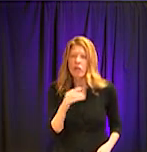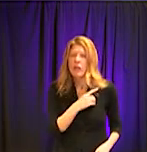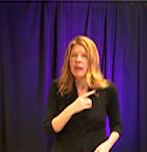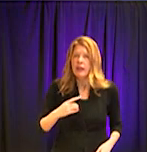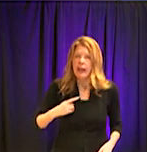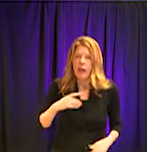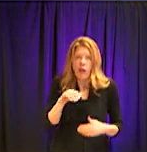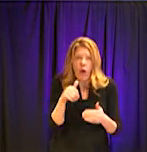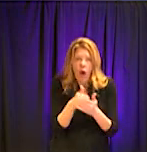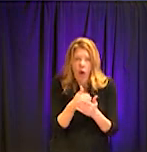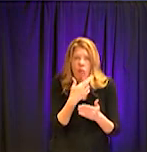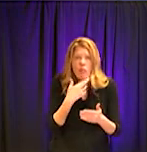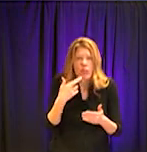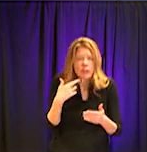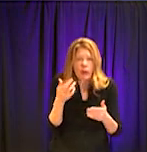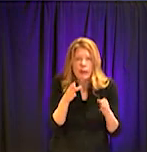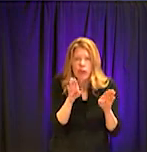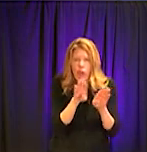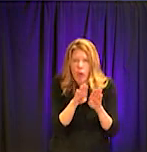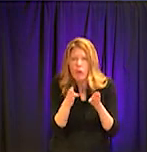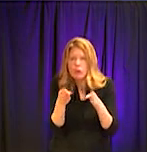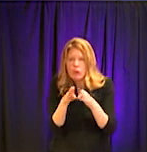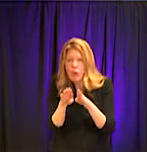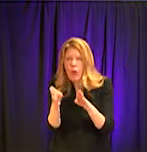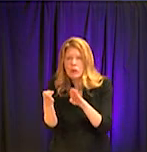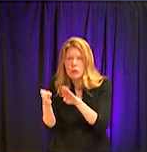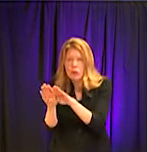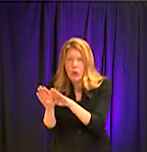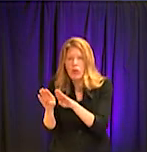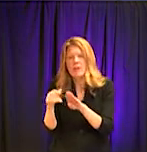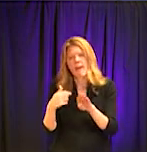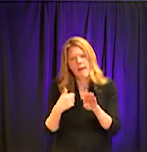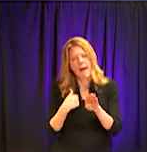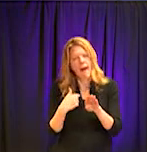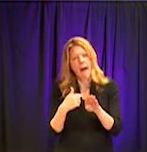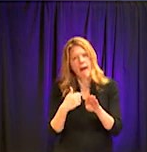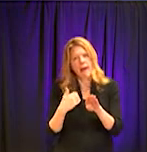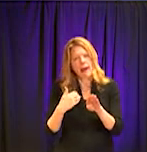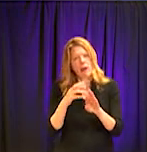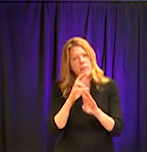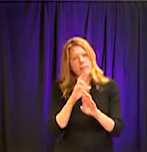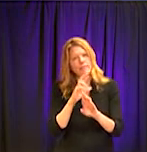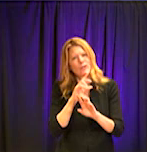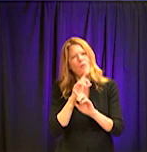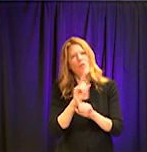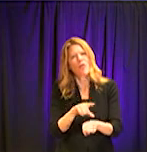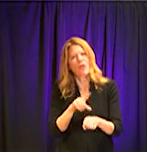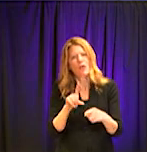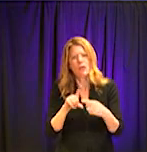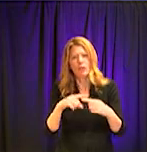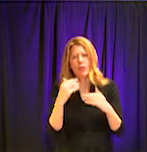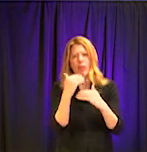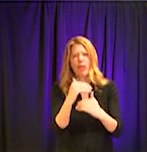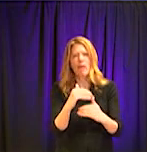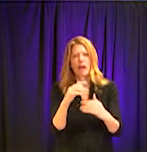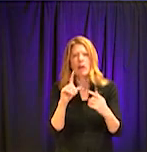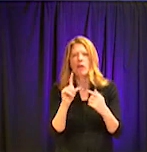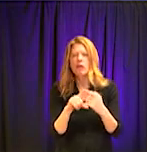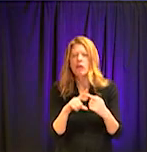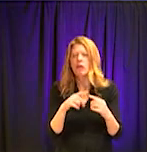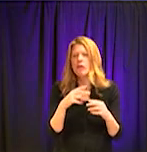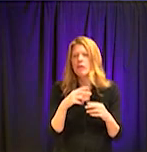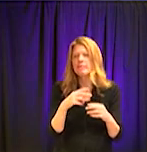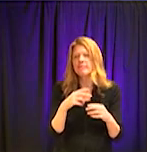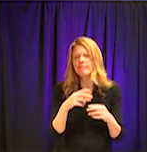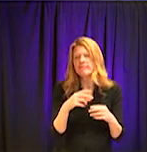closure policies. I signed an emergency order this afternoon restricting it to curbside or